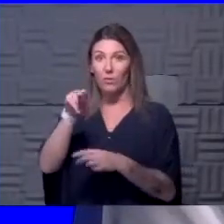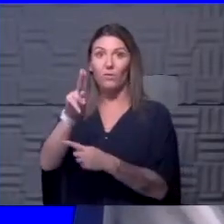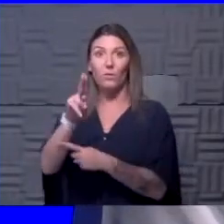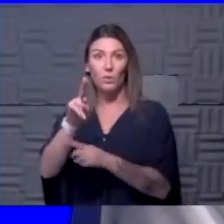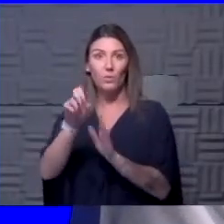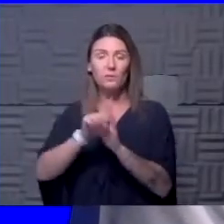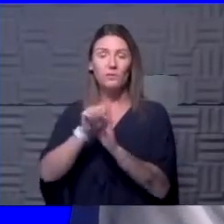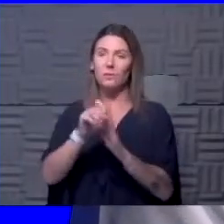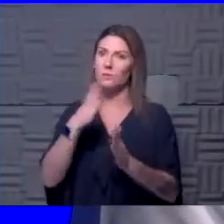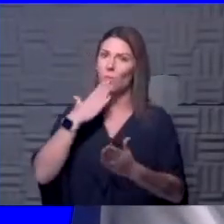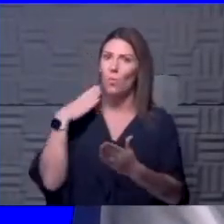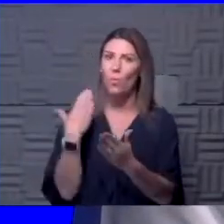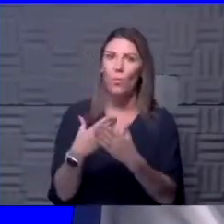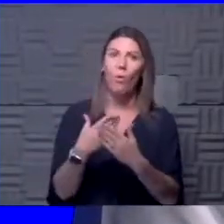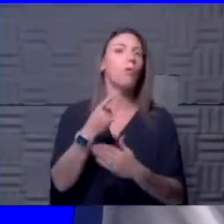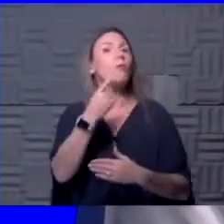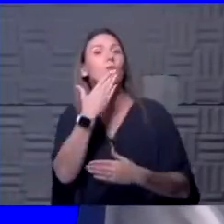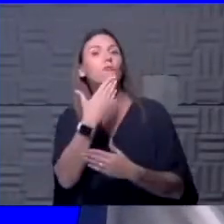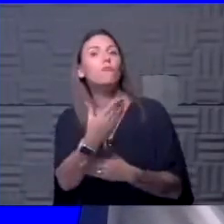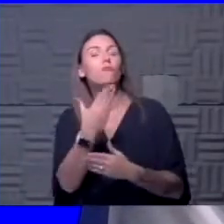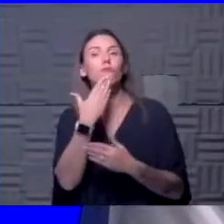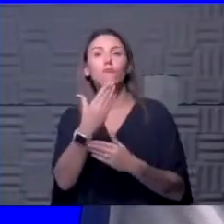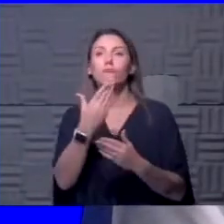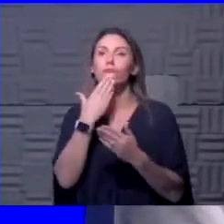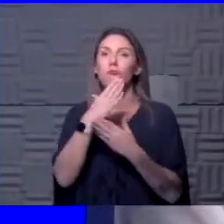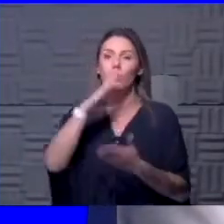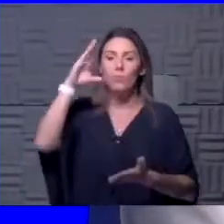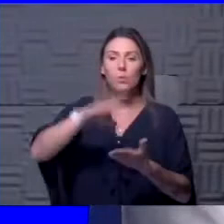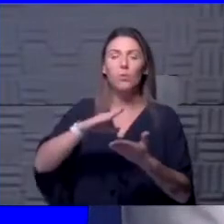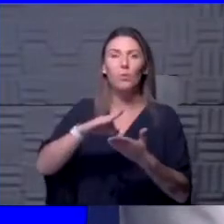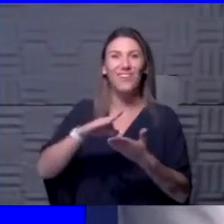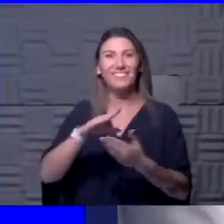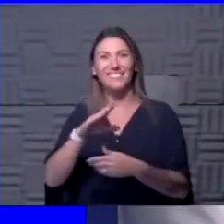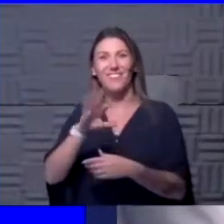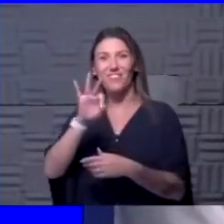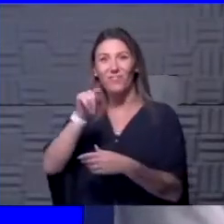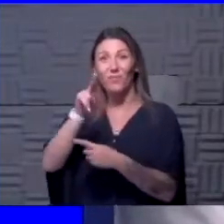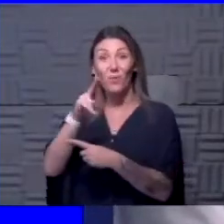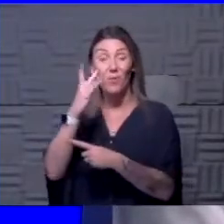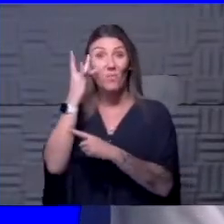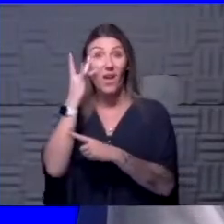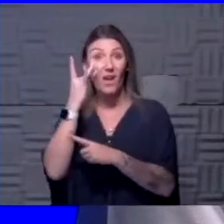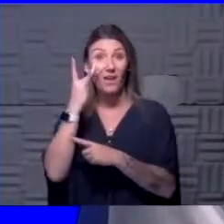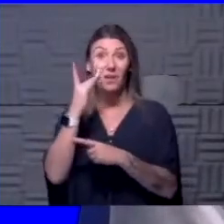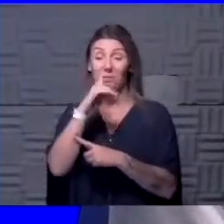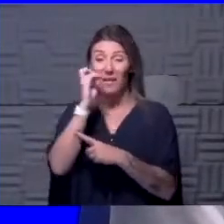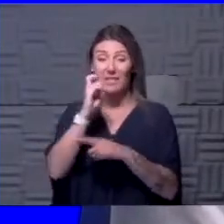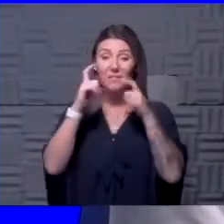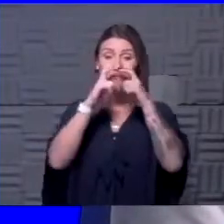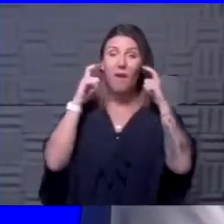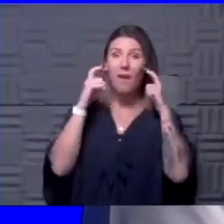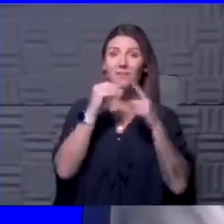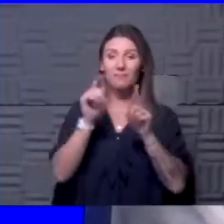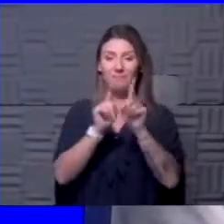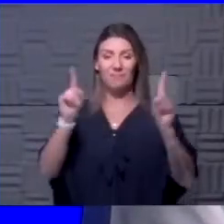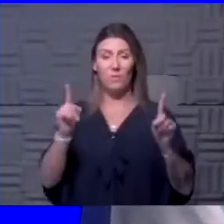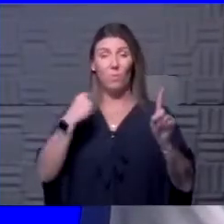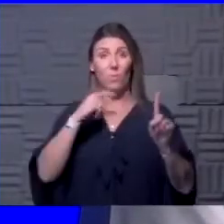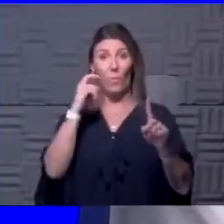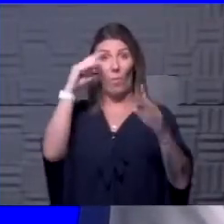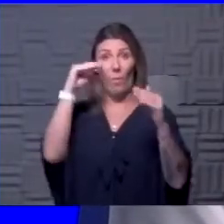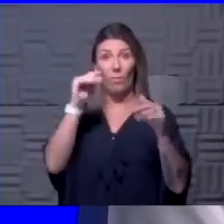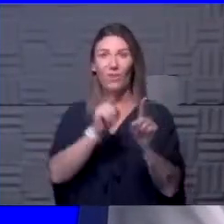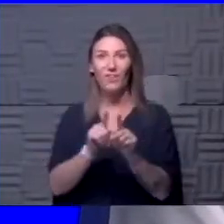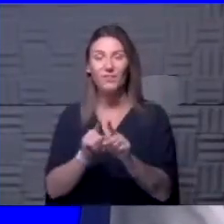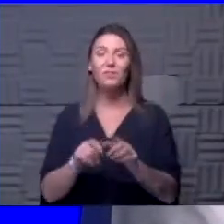going very well and they are having very reduced rates of influenza. But that's probably because of the masking, the distancing, all of that. So we hope for that too.